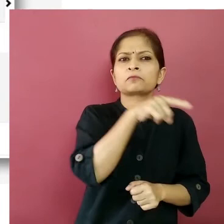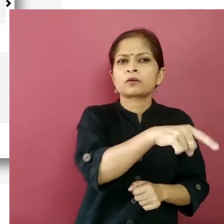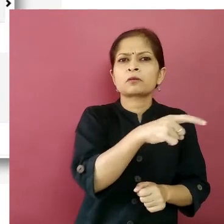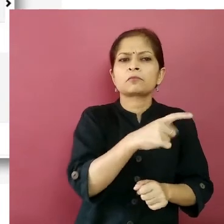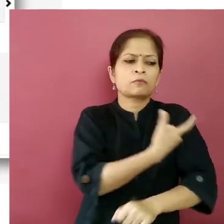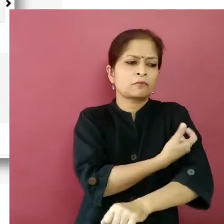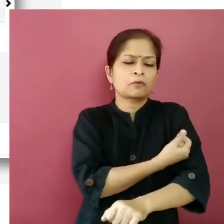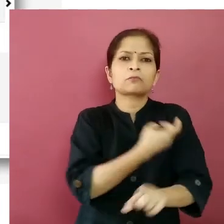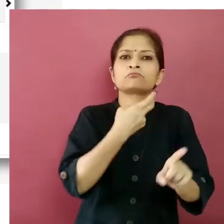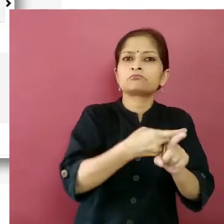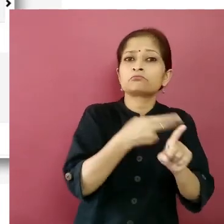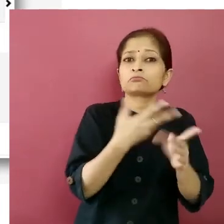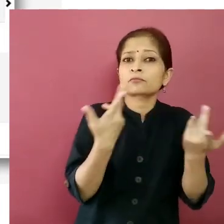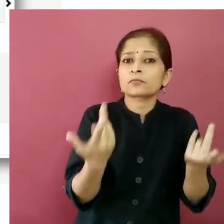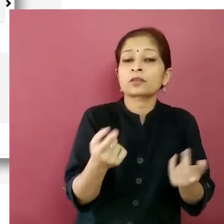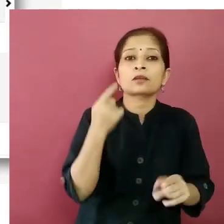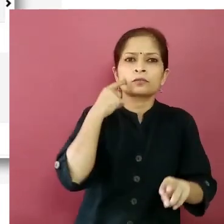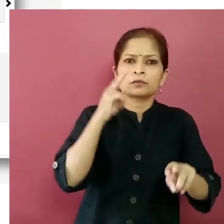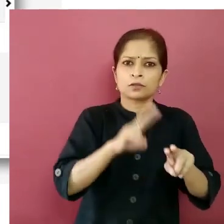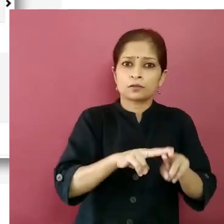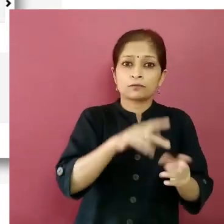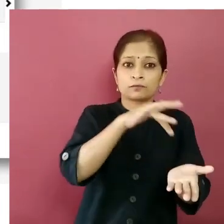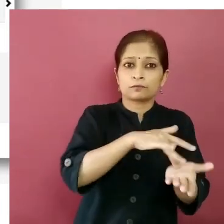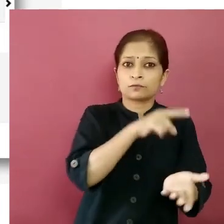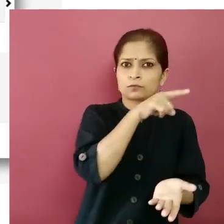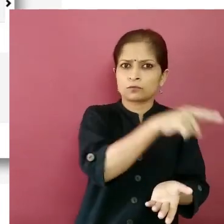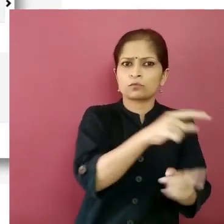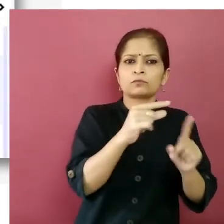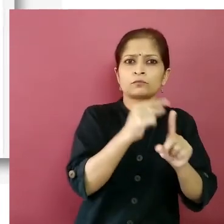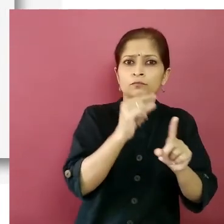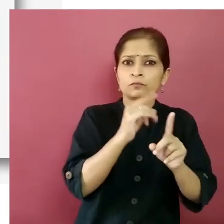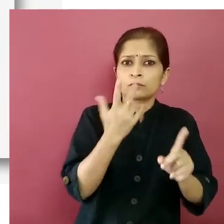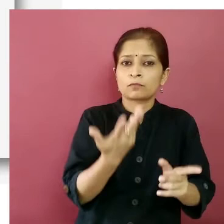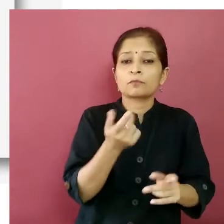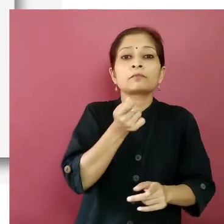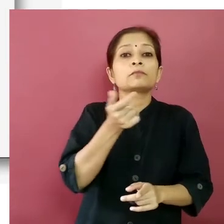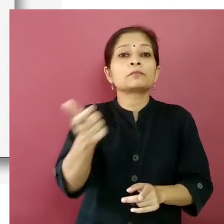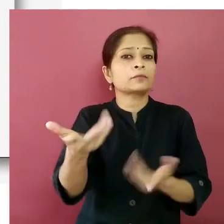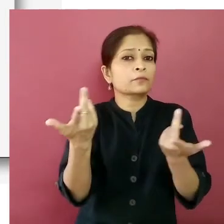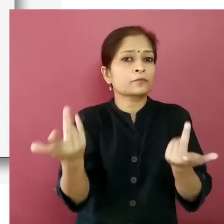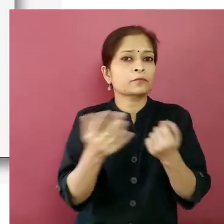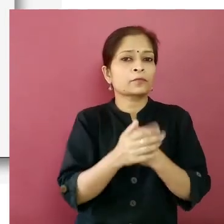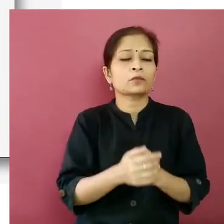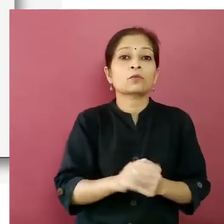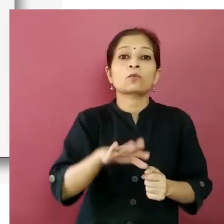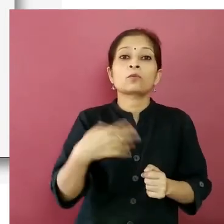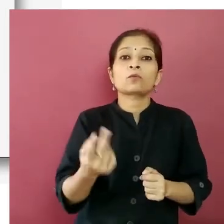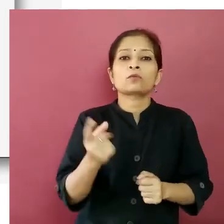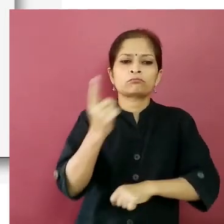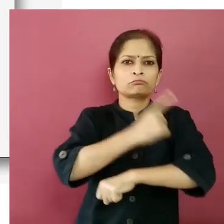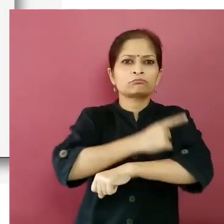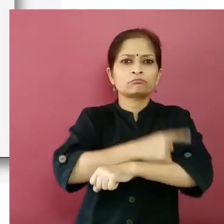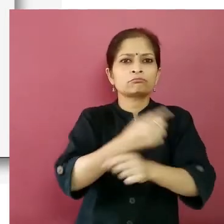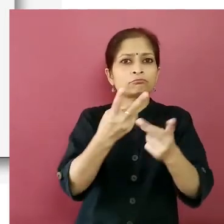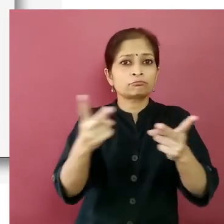the cost of vaccination if it is a private vaccination center and the number of vaccination slots currently available on each